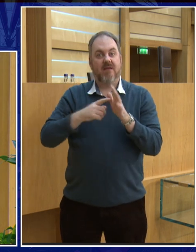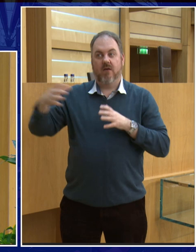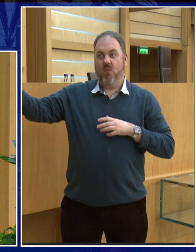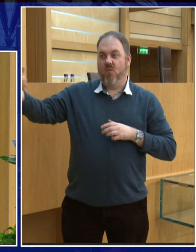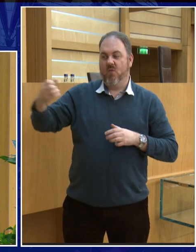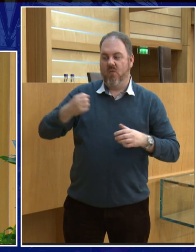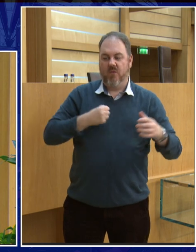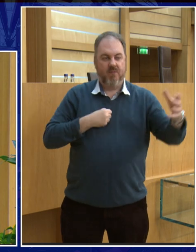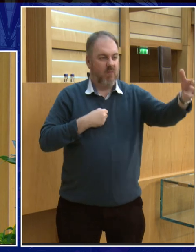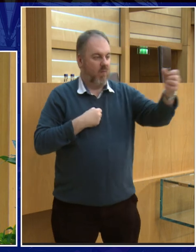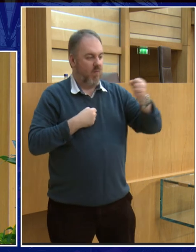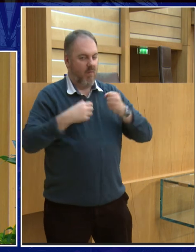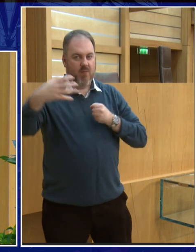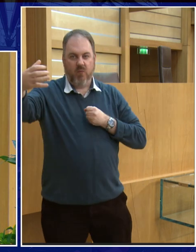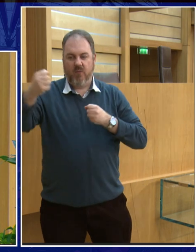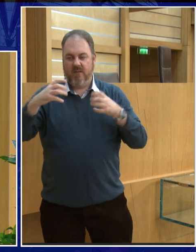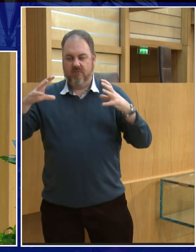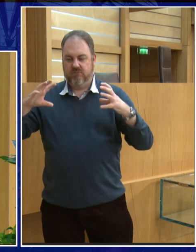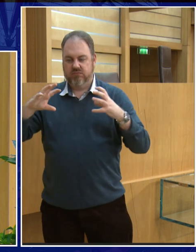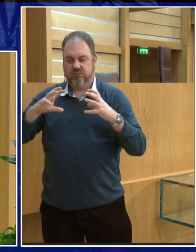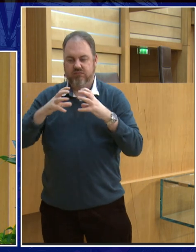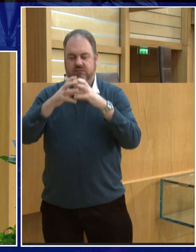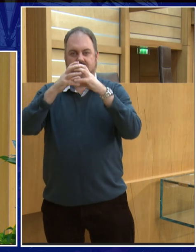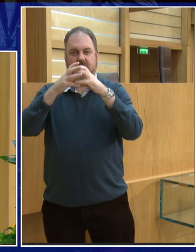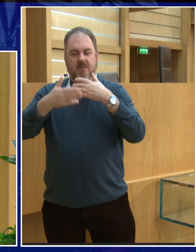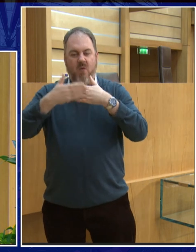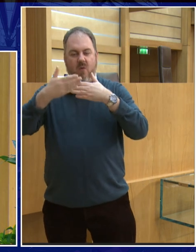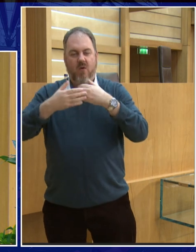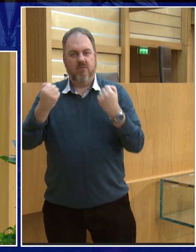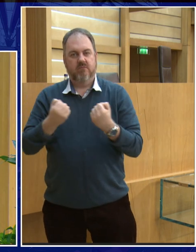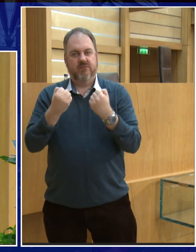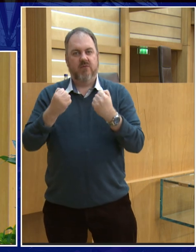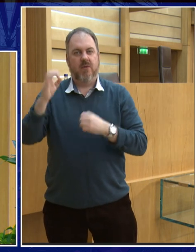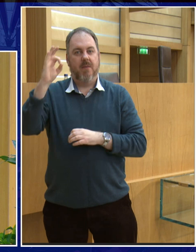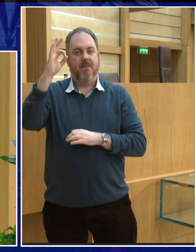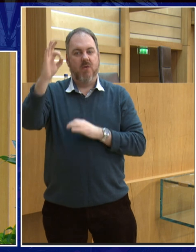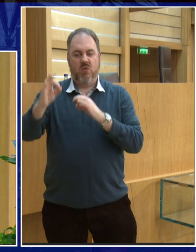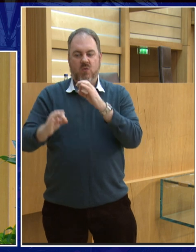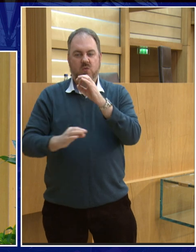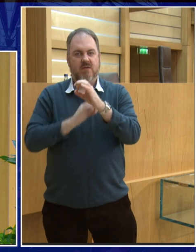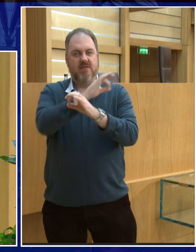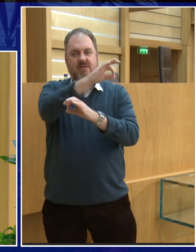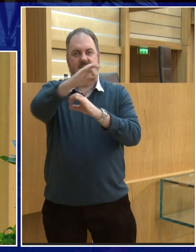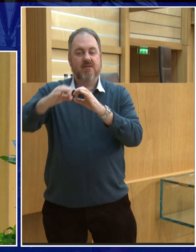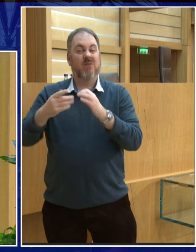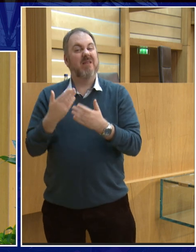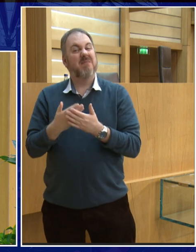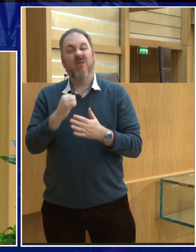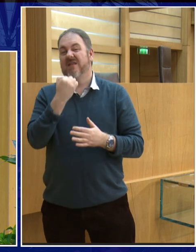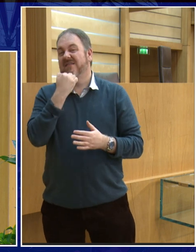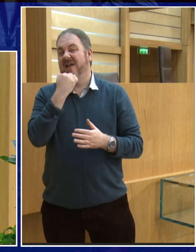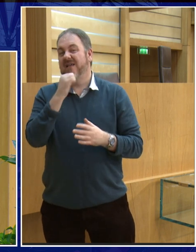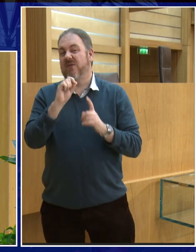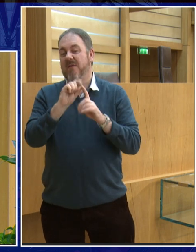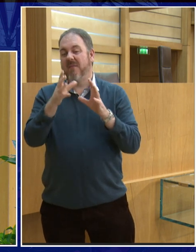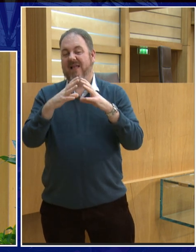around Jupiter clump together and so and that's how its moons formed so I think it very much depends on the size of the planet you're talking about and also